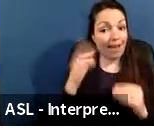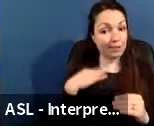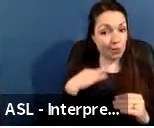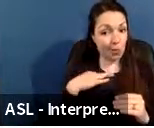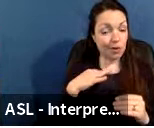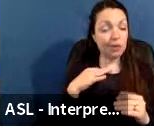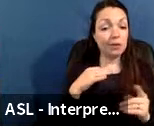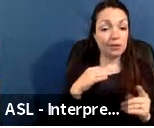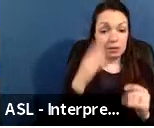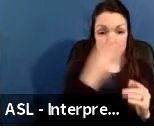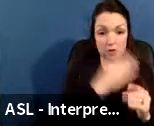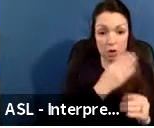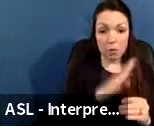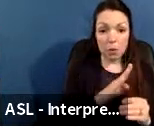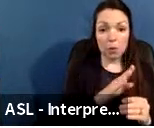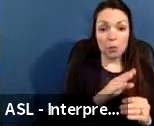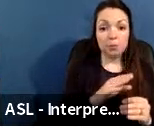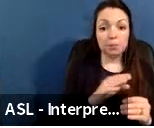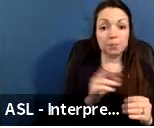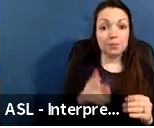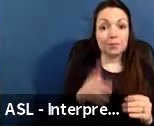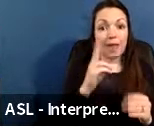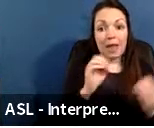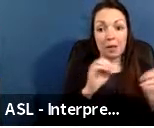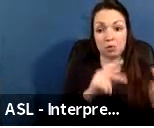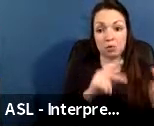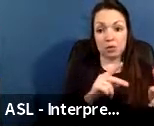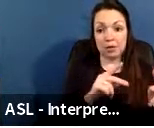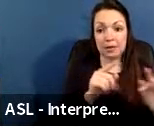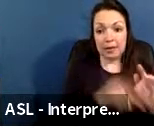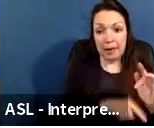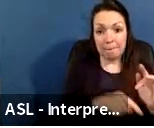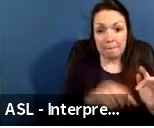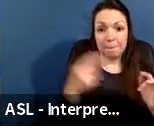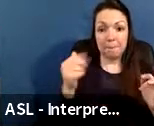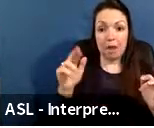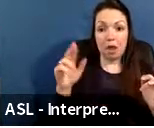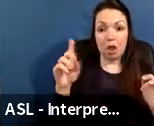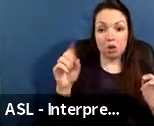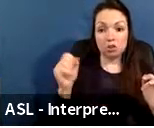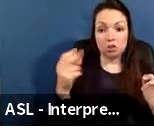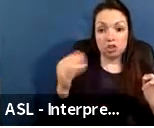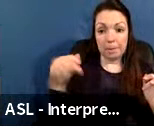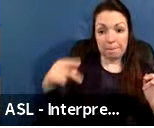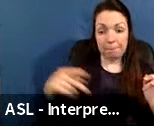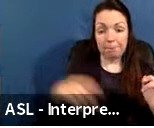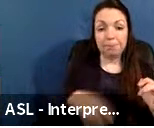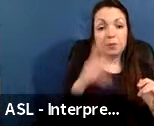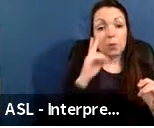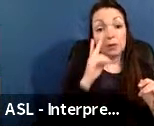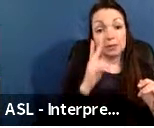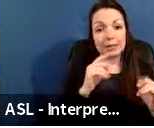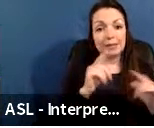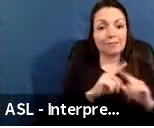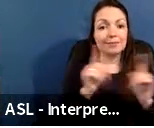the legend, the higher the opportunity gaps or hardship. So you see here then the different budget categories